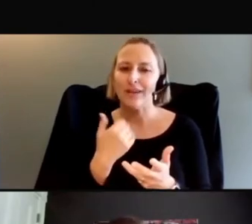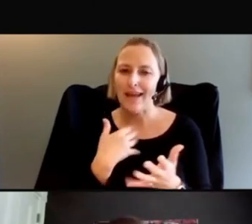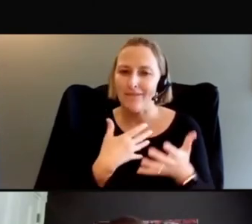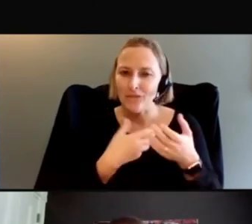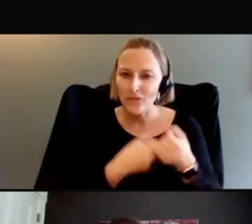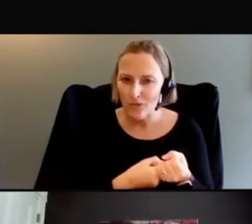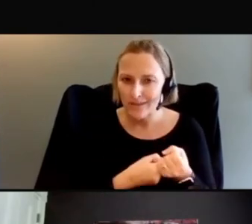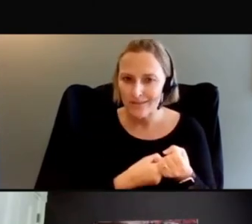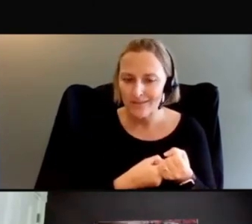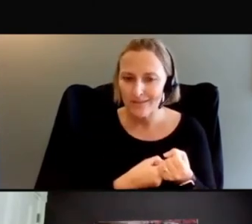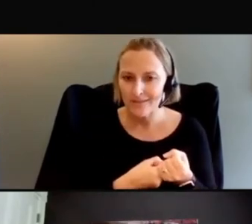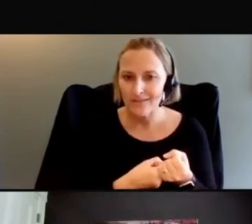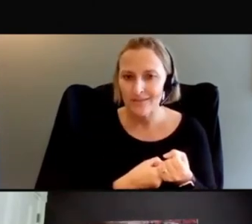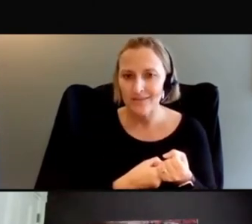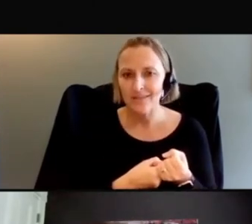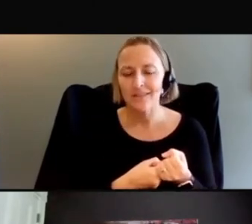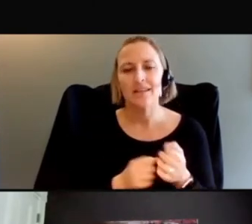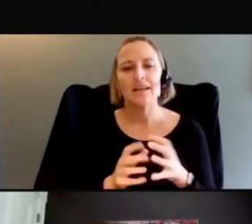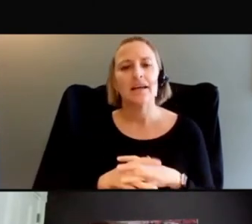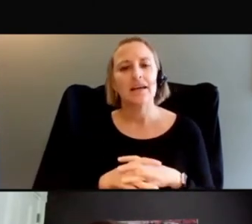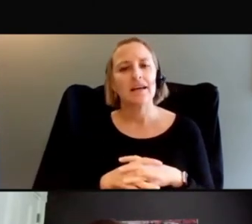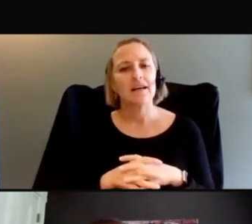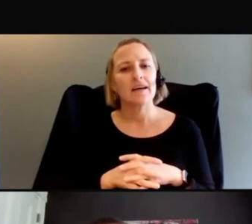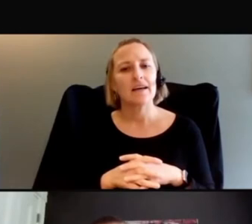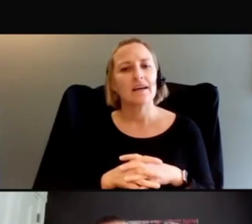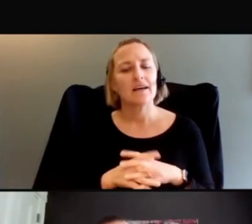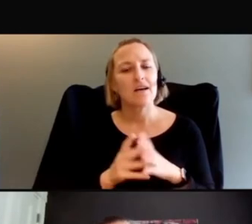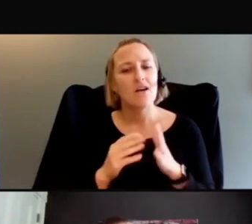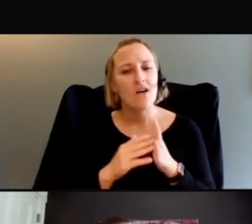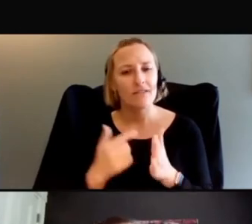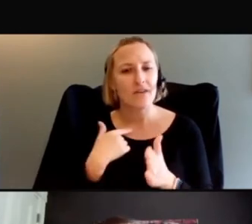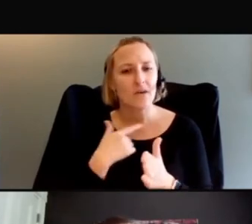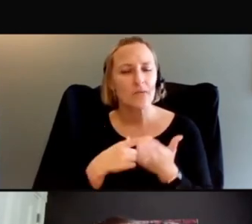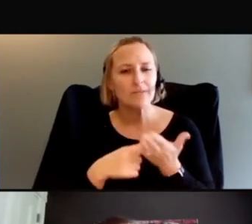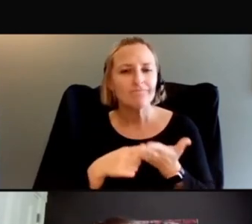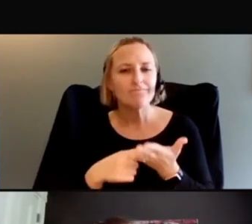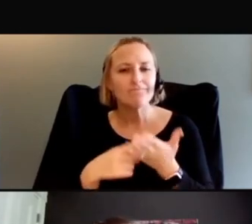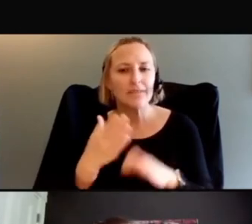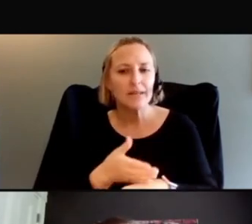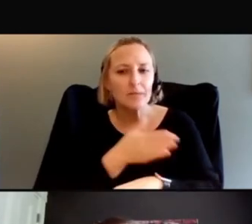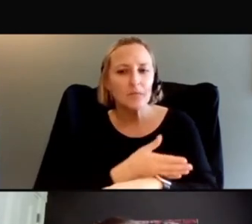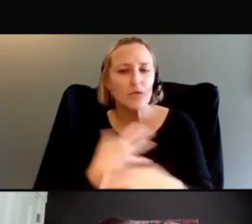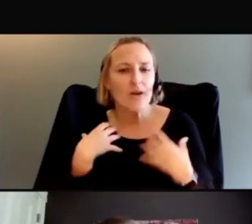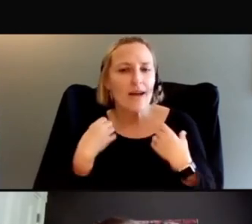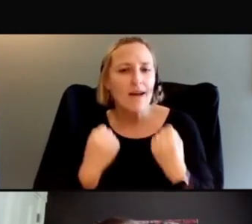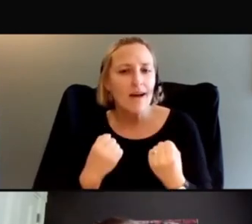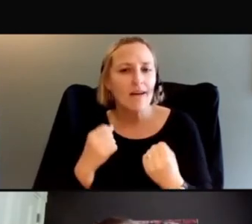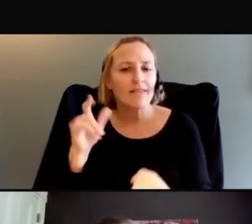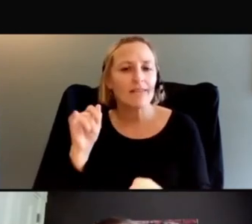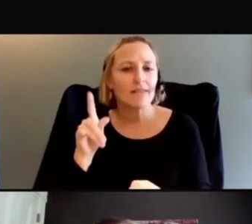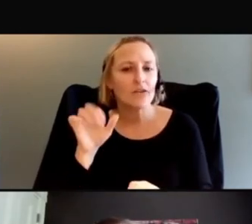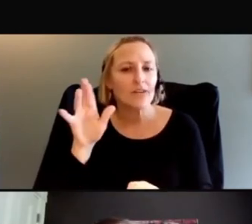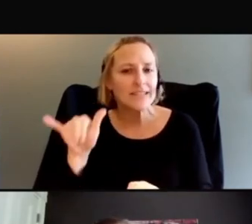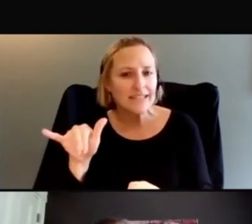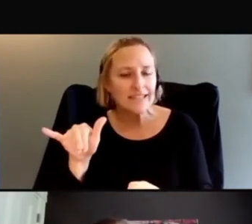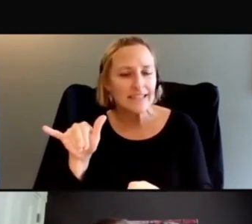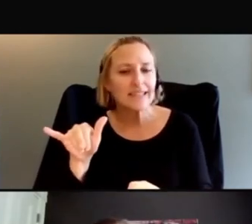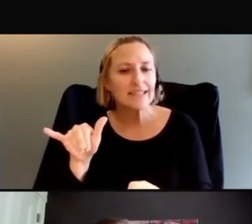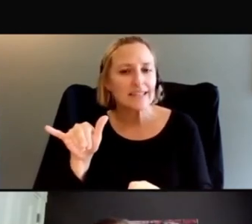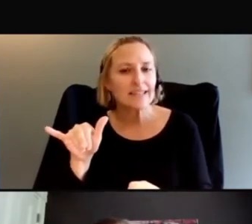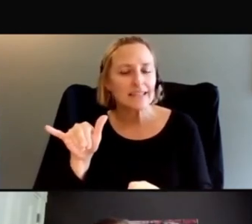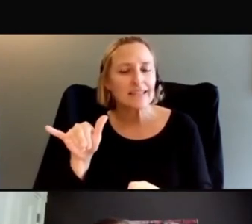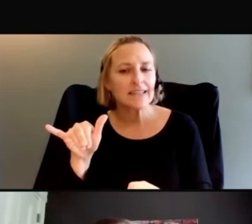about a lot actually about improving health literacy and communication in recruitment, but there's other